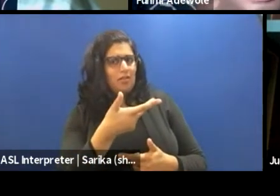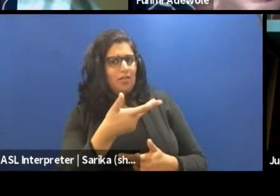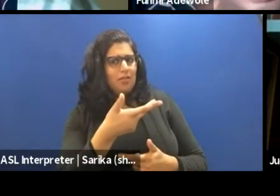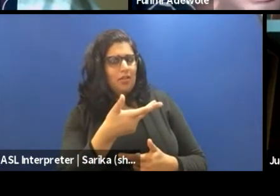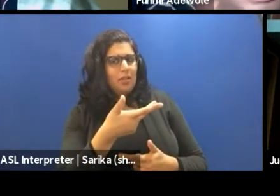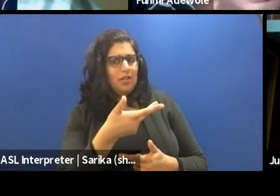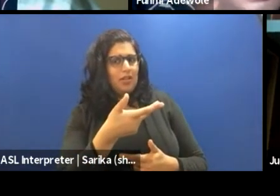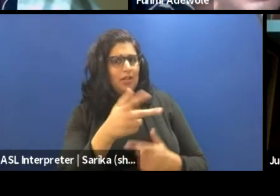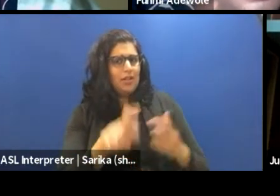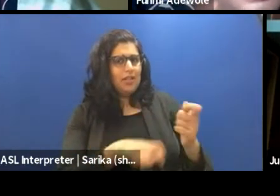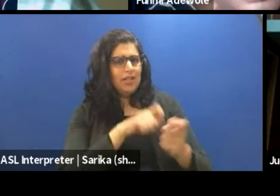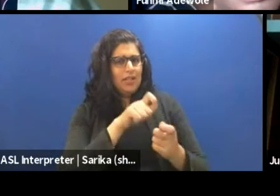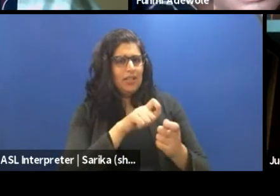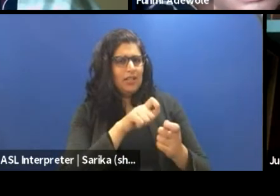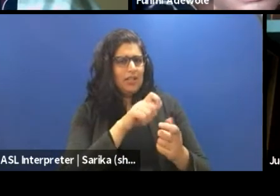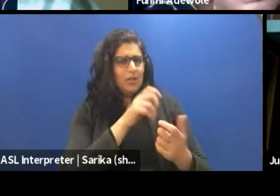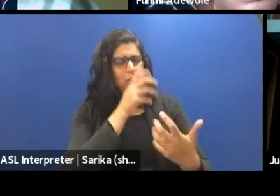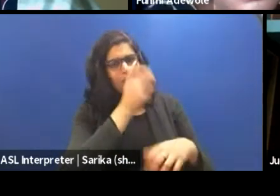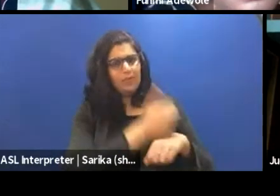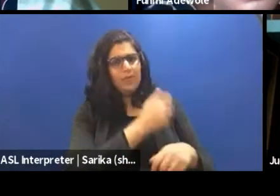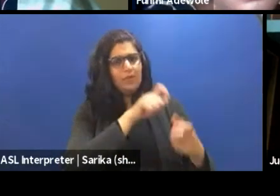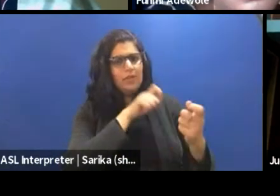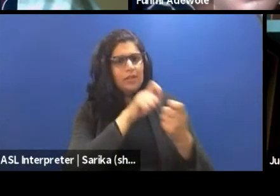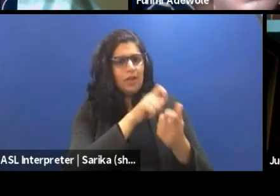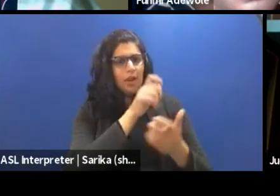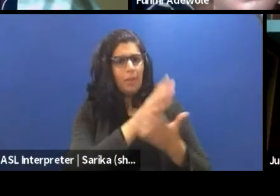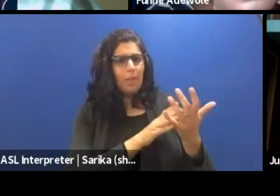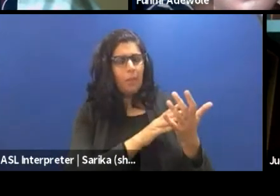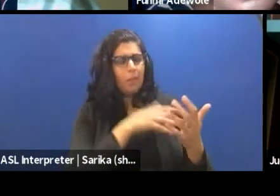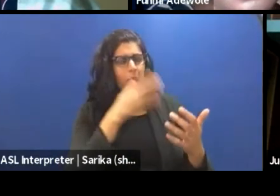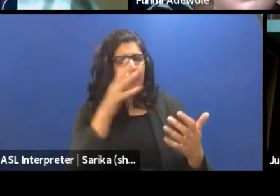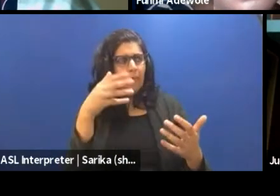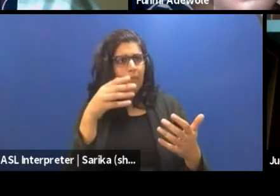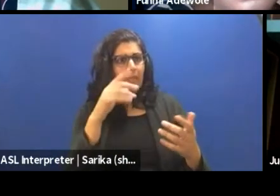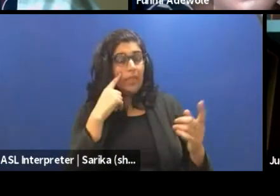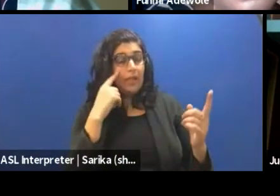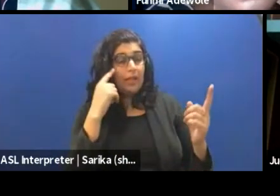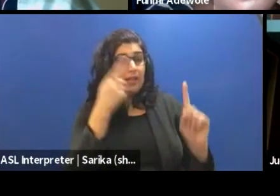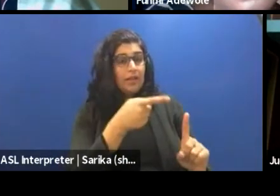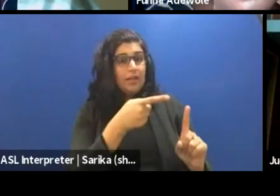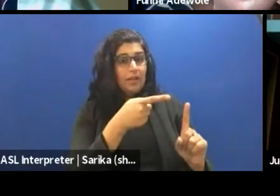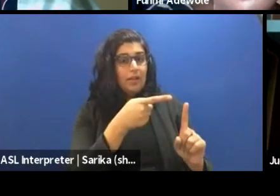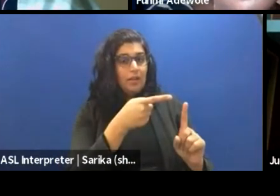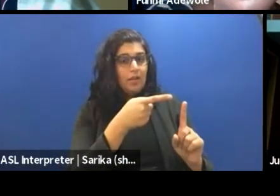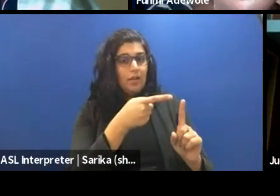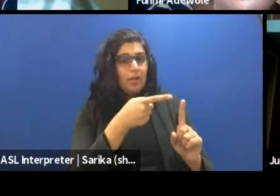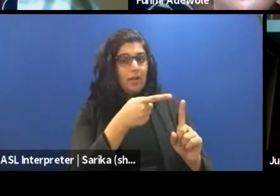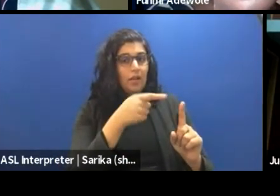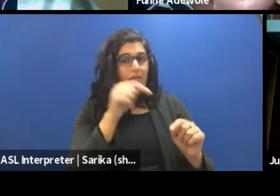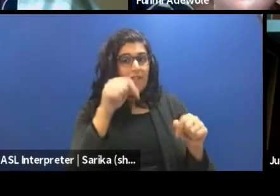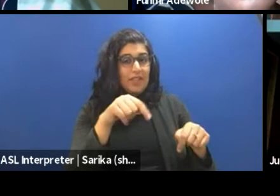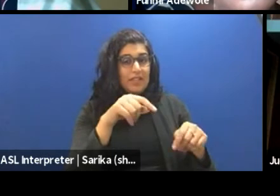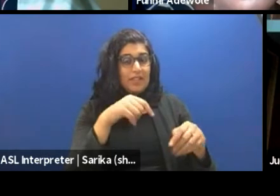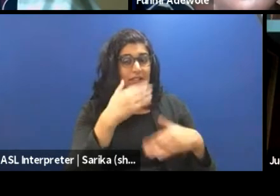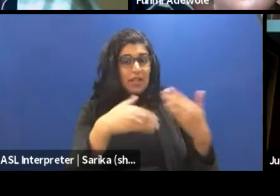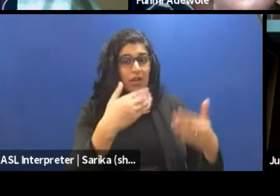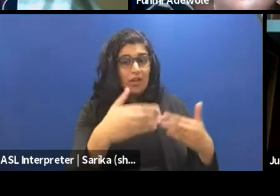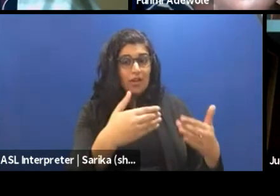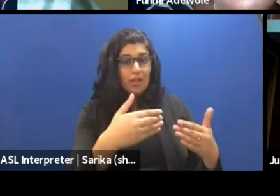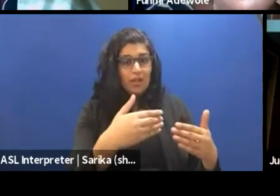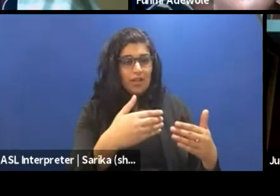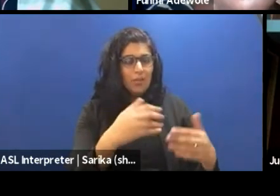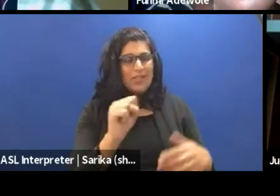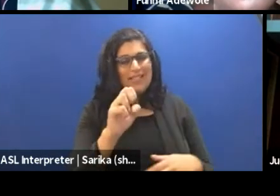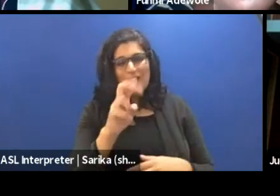you know, the intention of this series itself by really